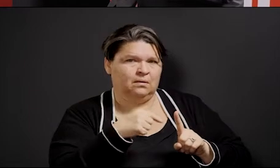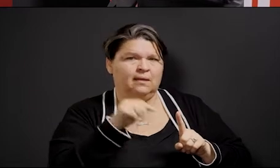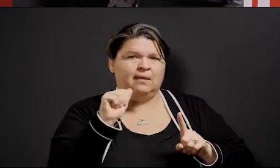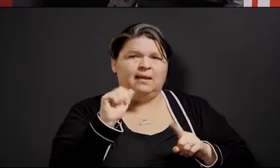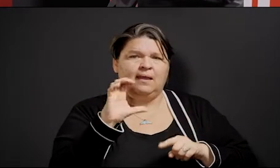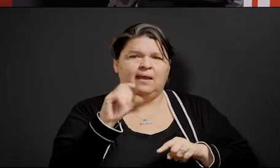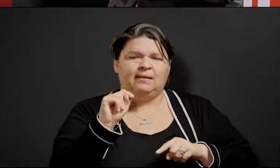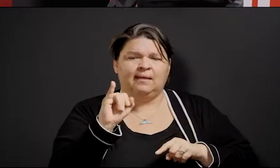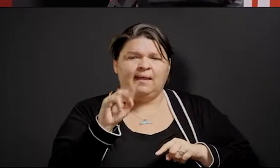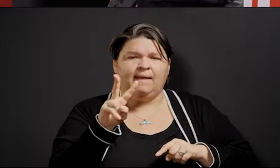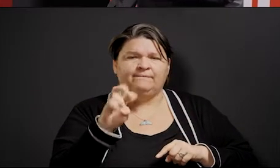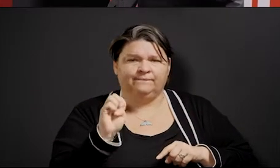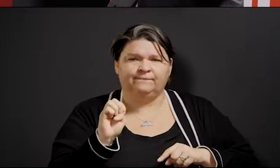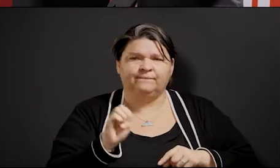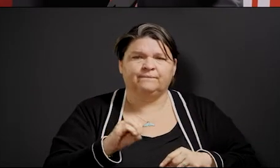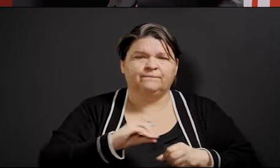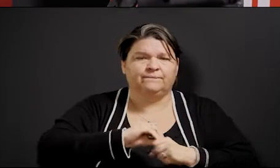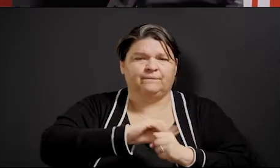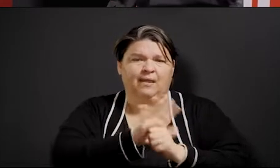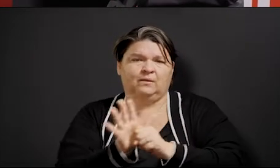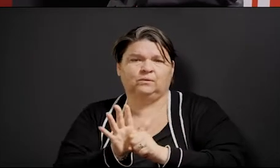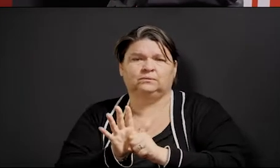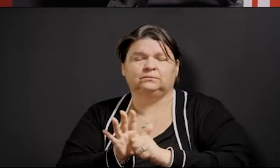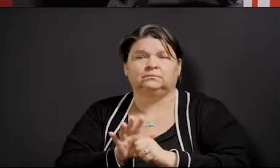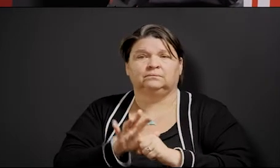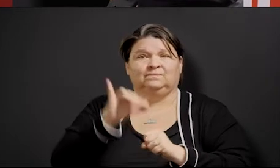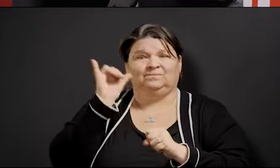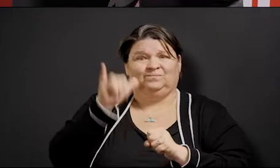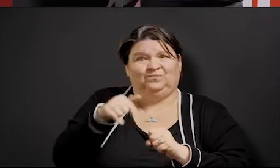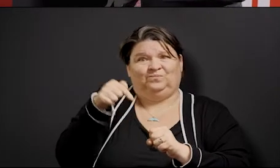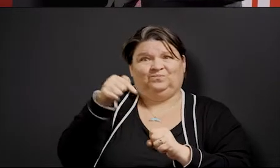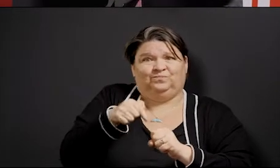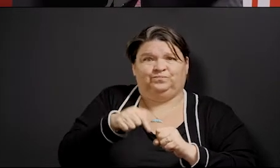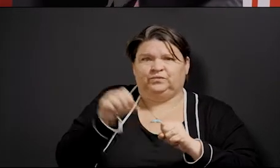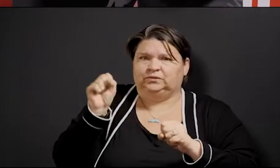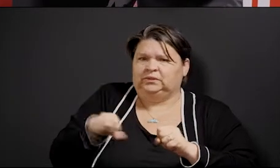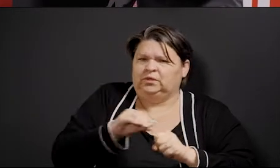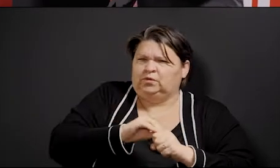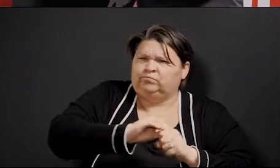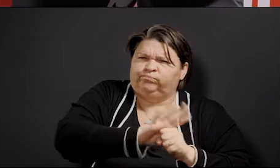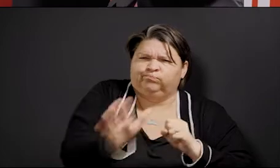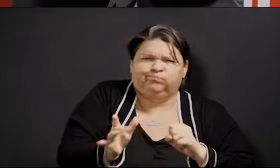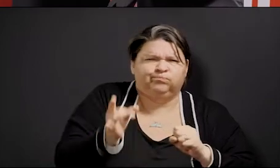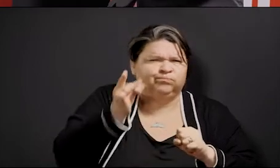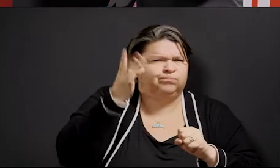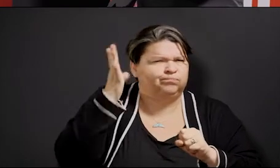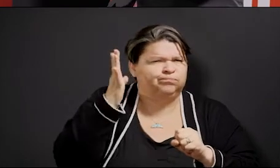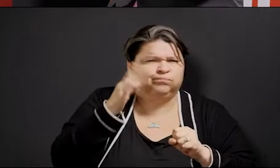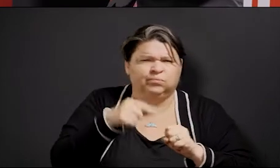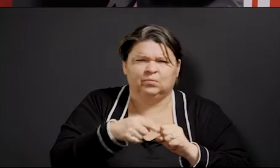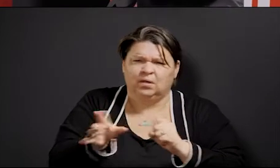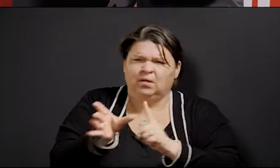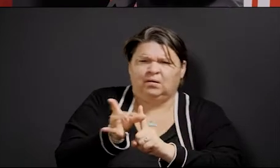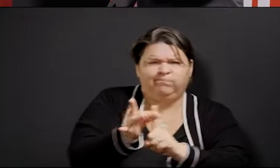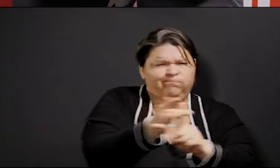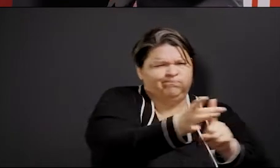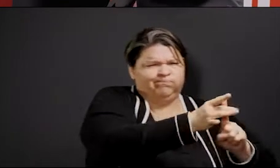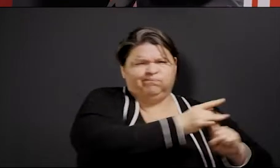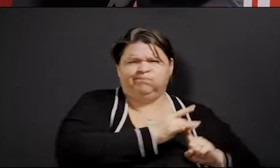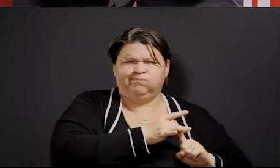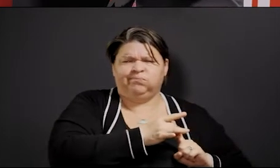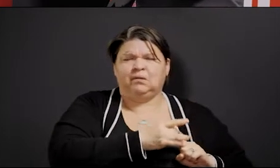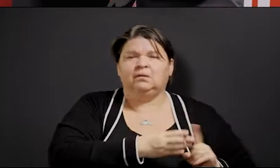what can be spread to another person and that's what causes this pandemic. The antibody tests are going to be important